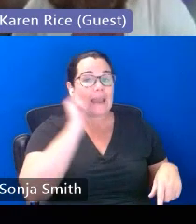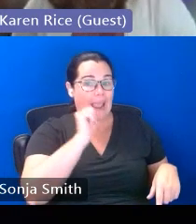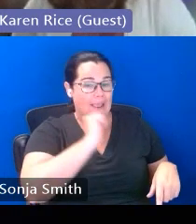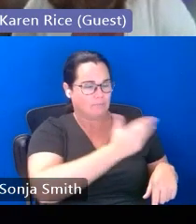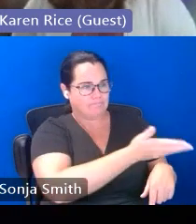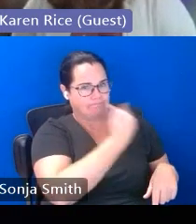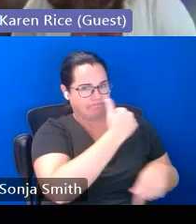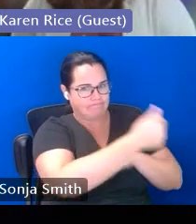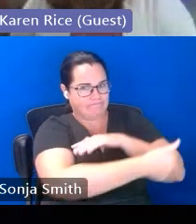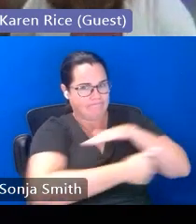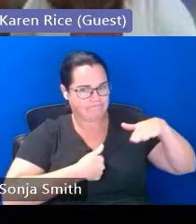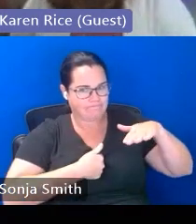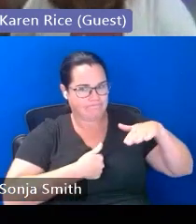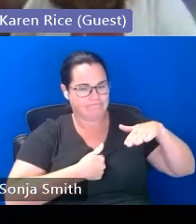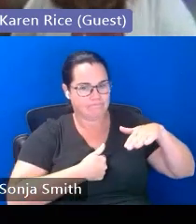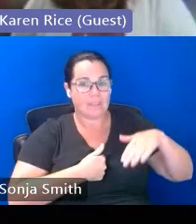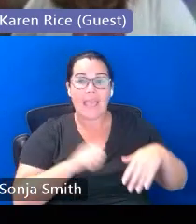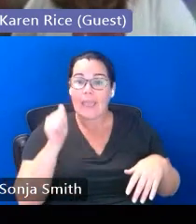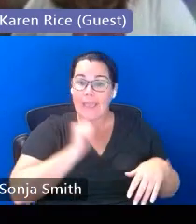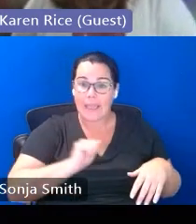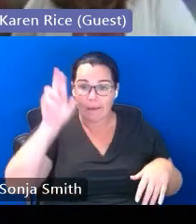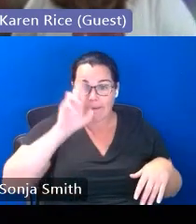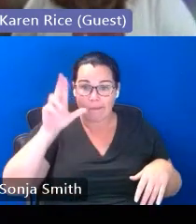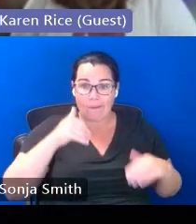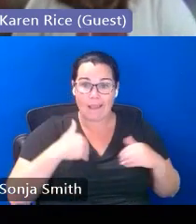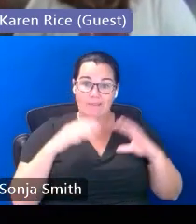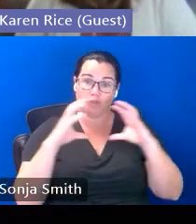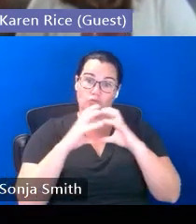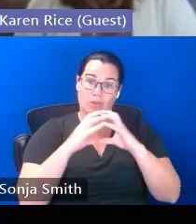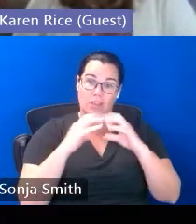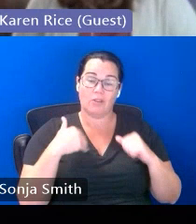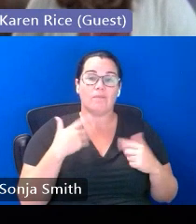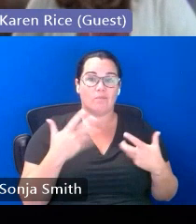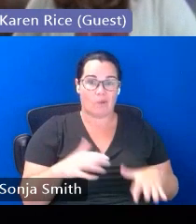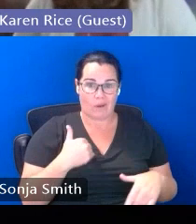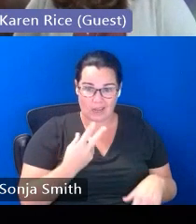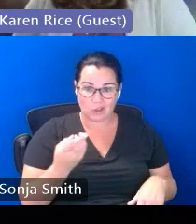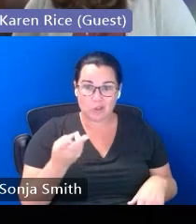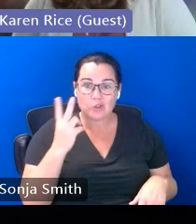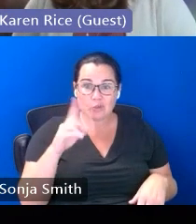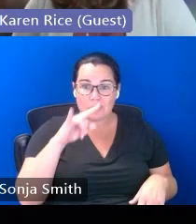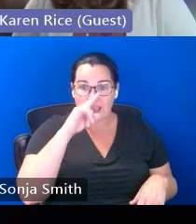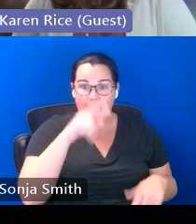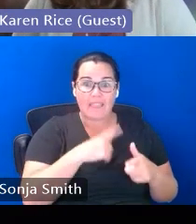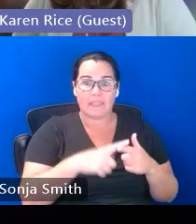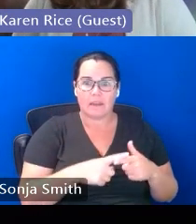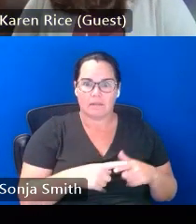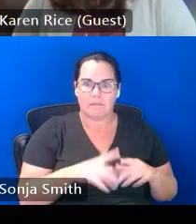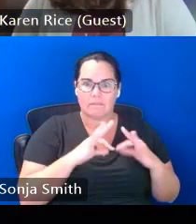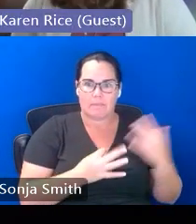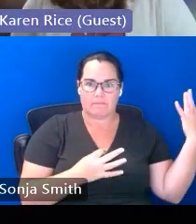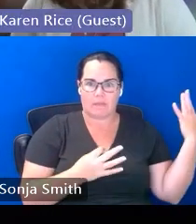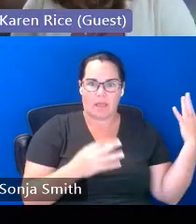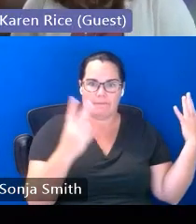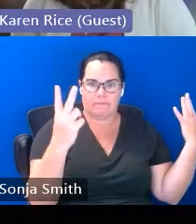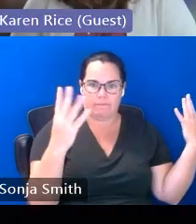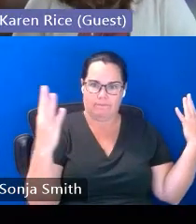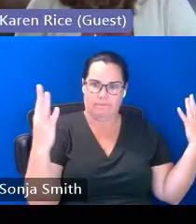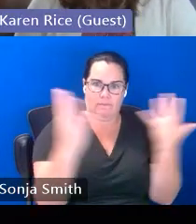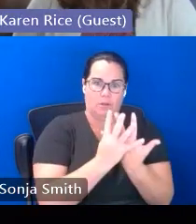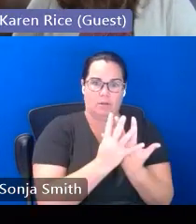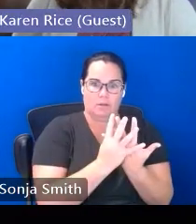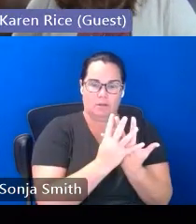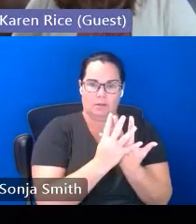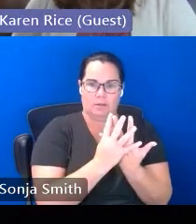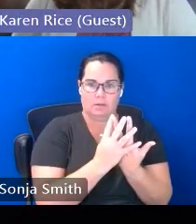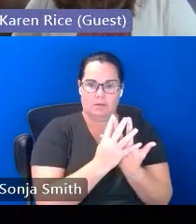aunt and uncle had a trailer where they lived with their two kids and then they had a family of five moving with them and then they